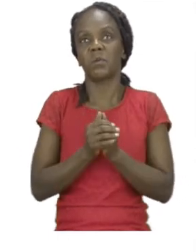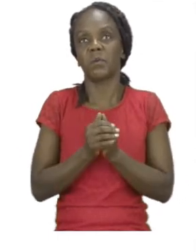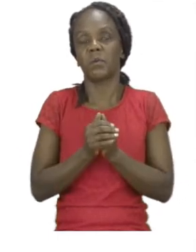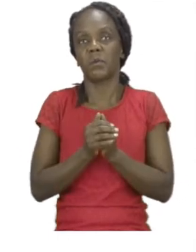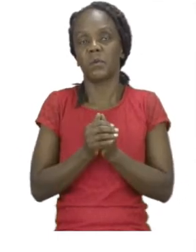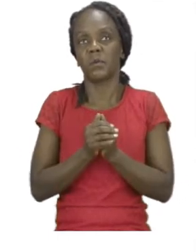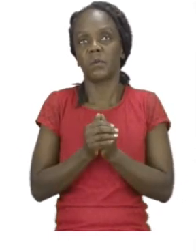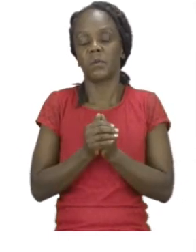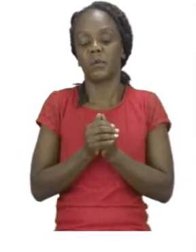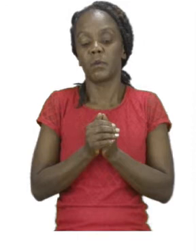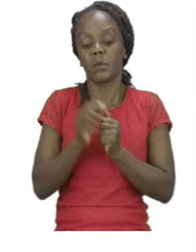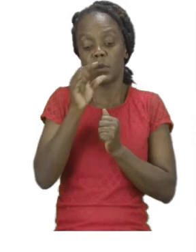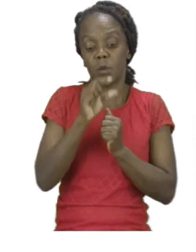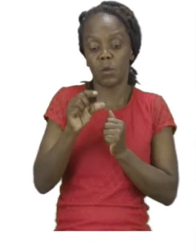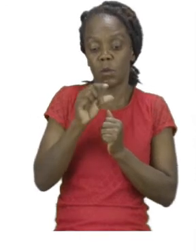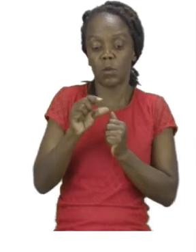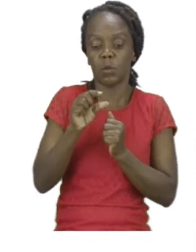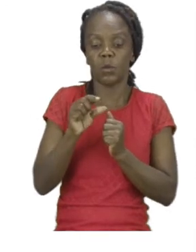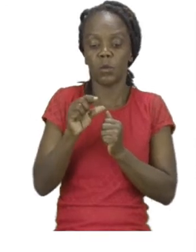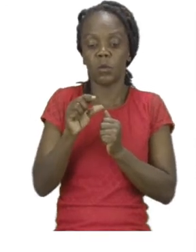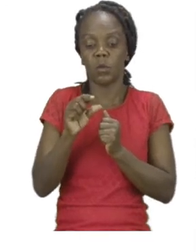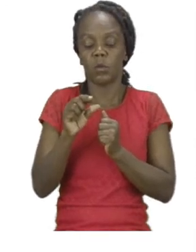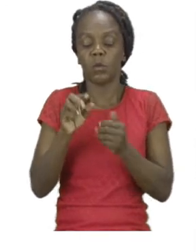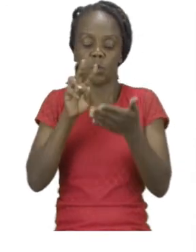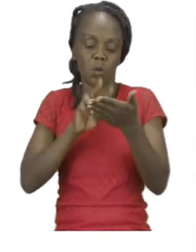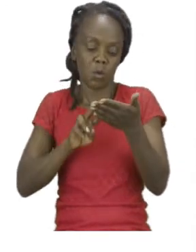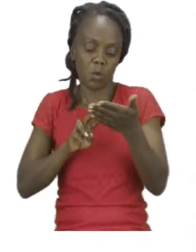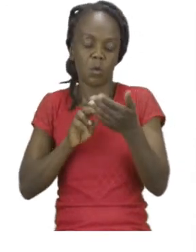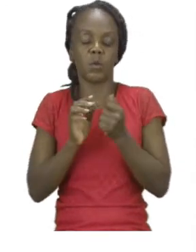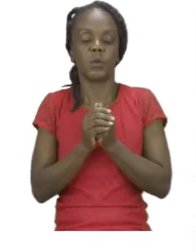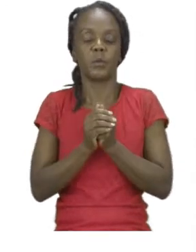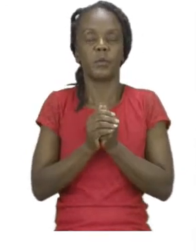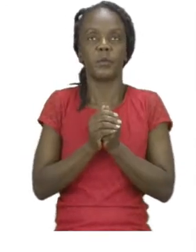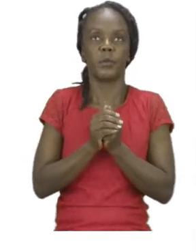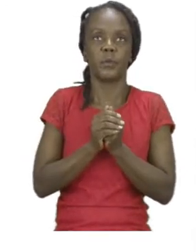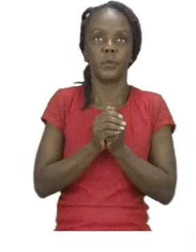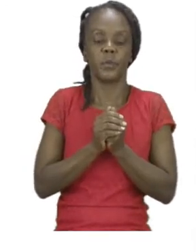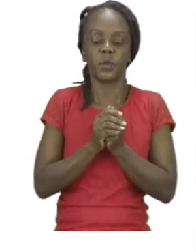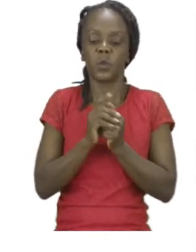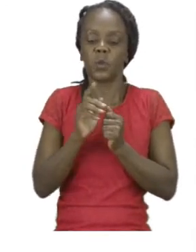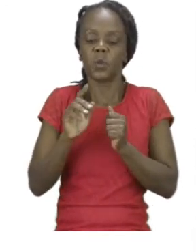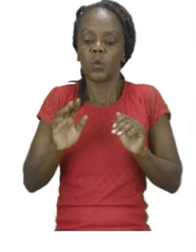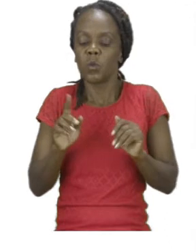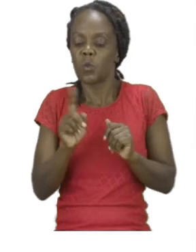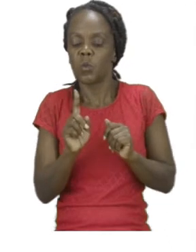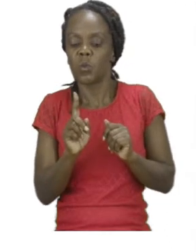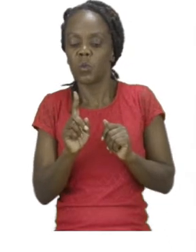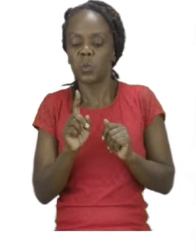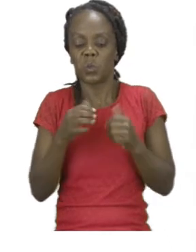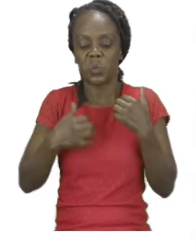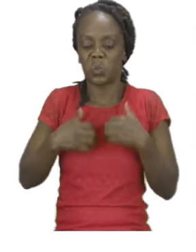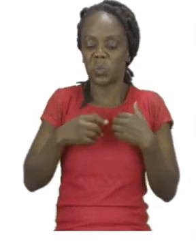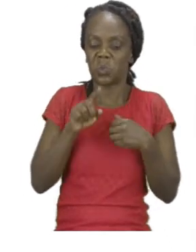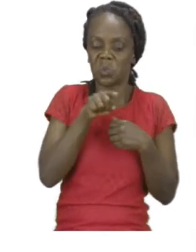the picture cards. And then we are going to try and act them out as well. The first